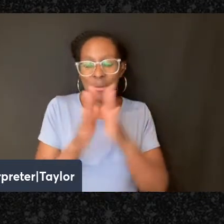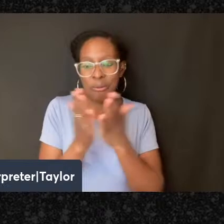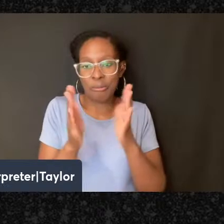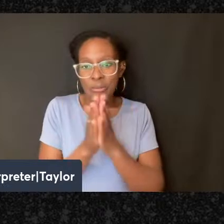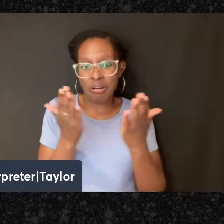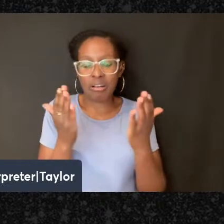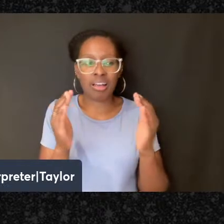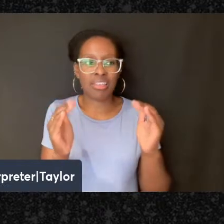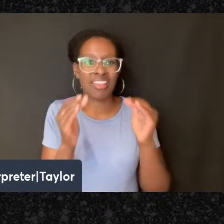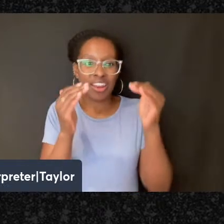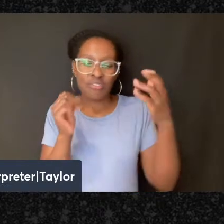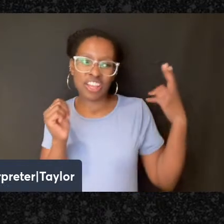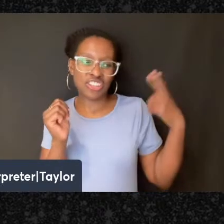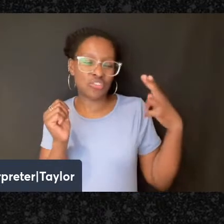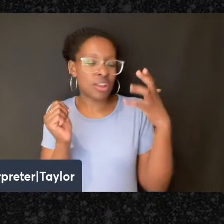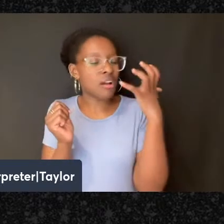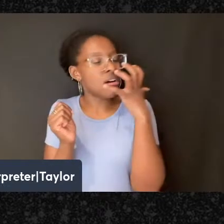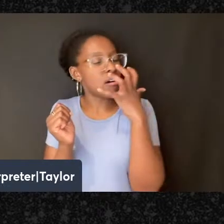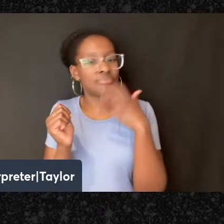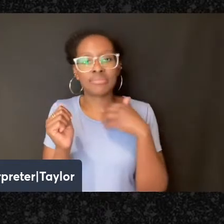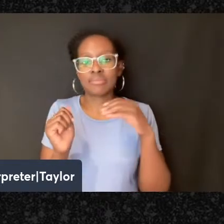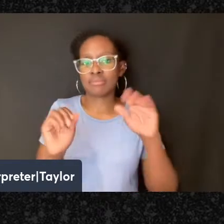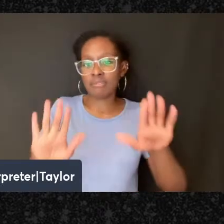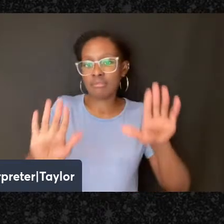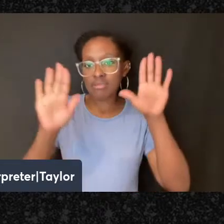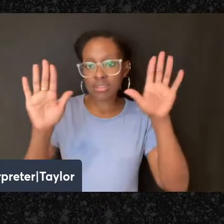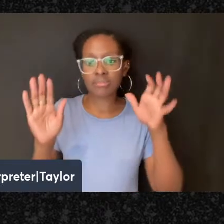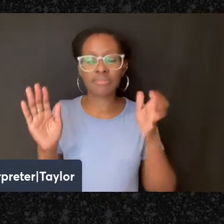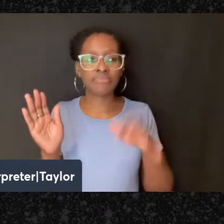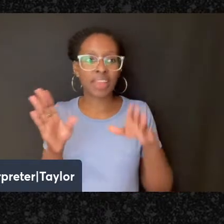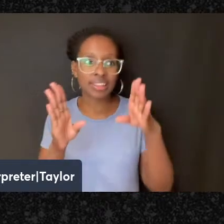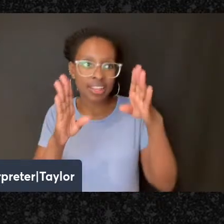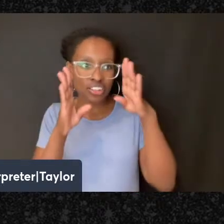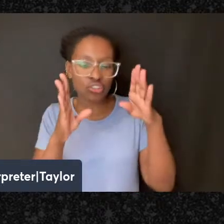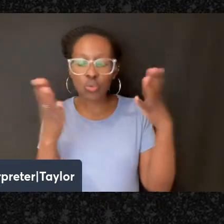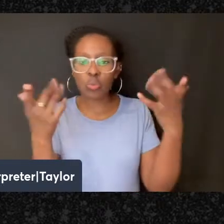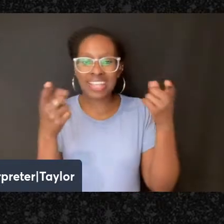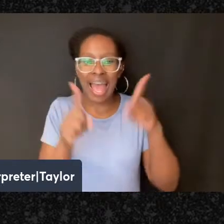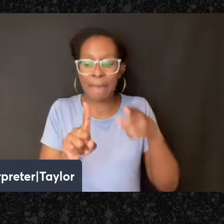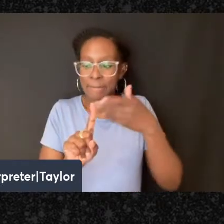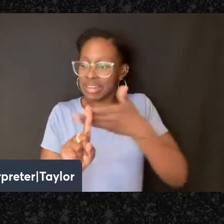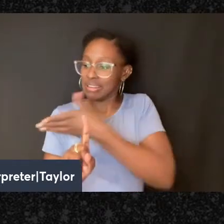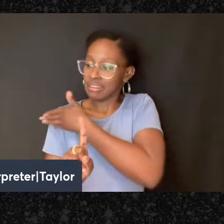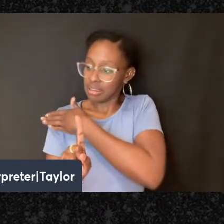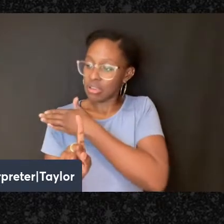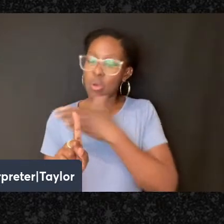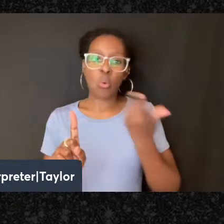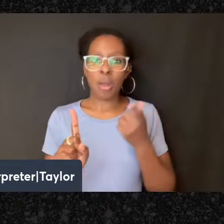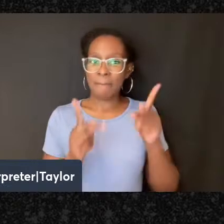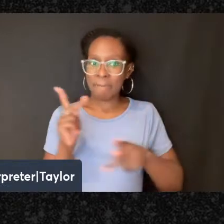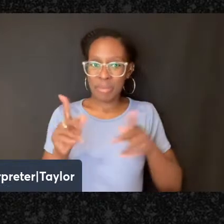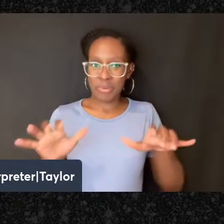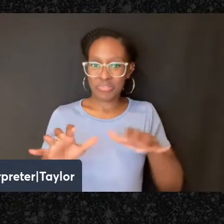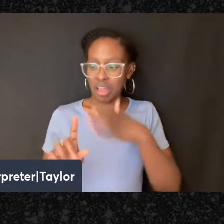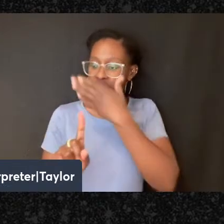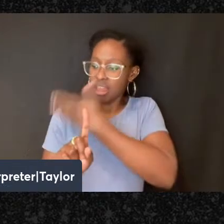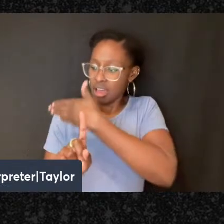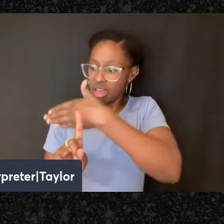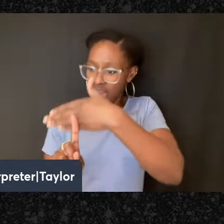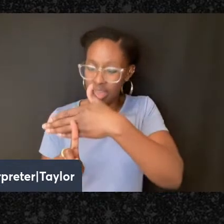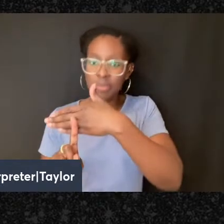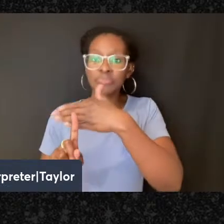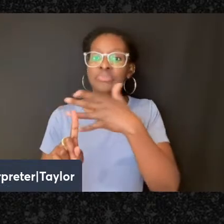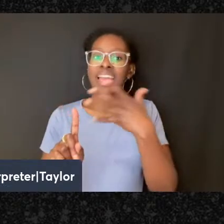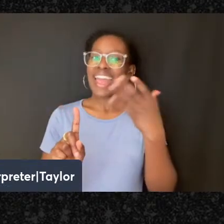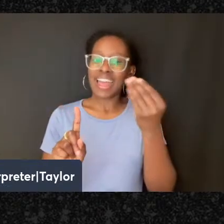the attention to both what's happened in the past, what people have done and made of their lives and of this world